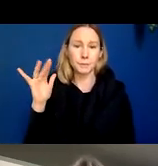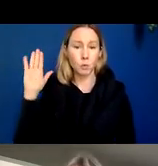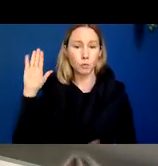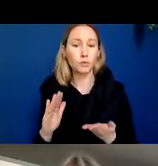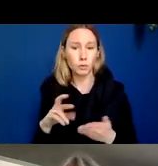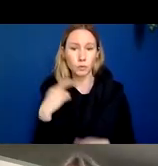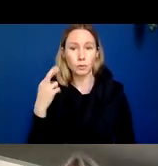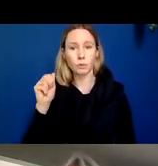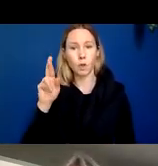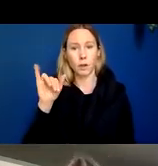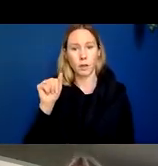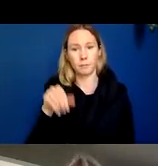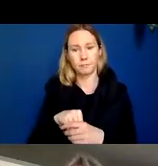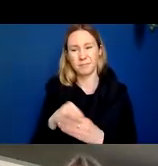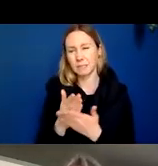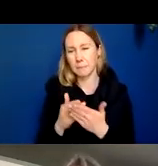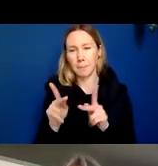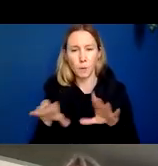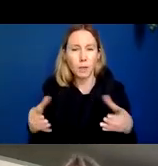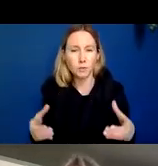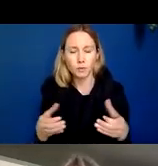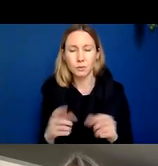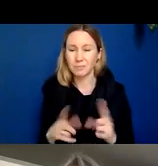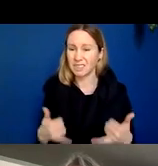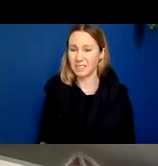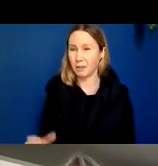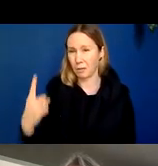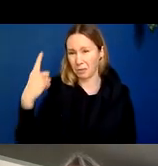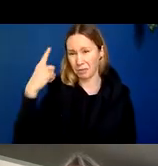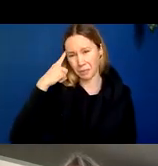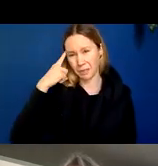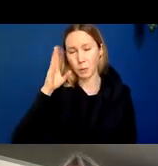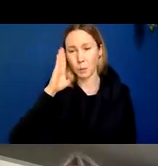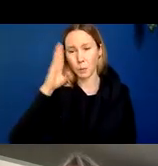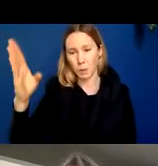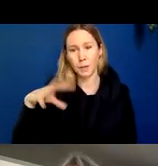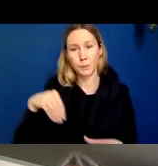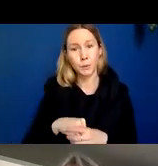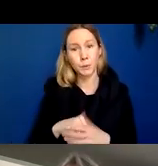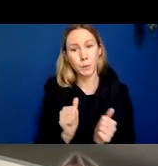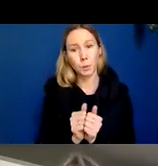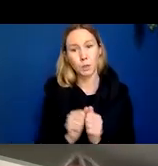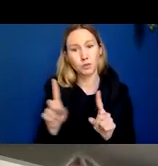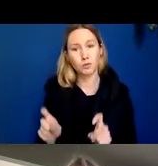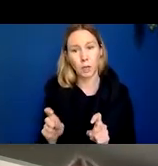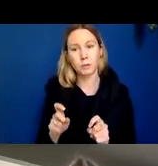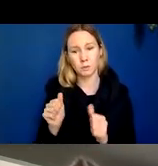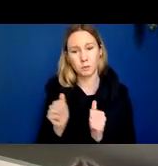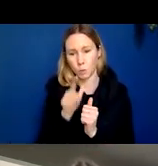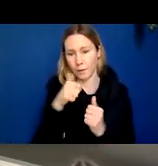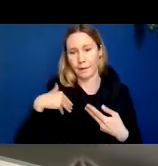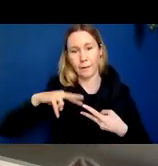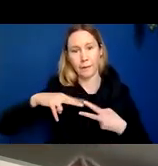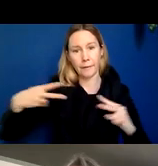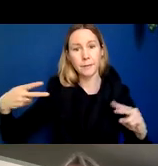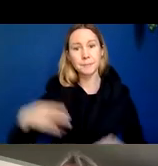of ARIA in certain subpopulations but I still think APOE4 carriers will be included in all of these trials great